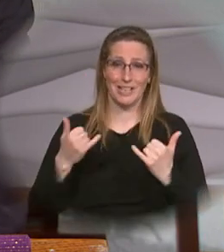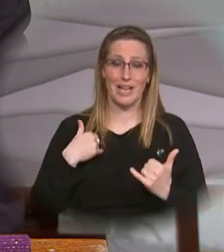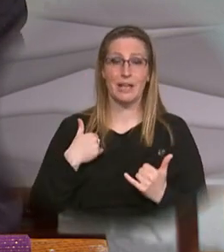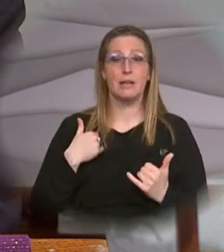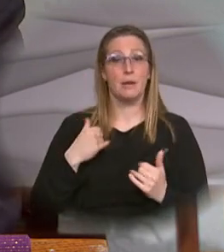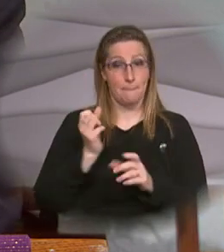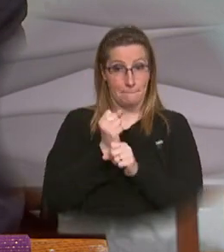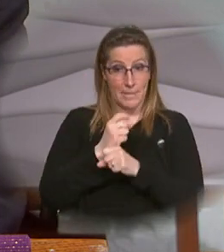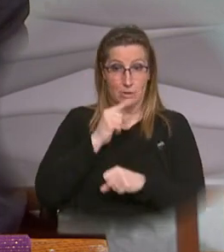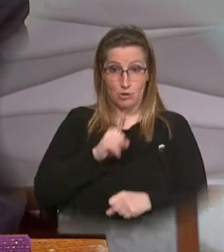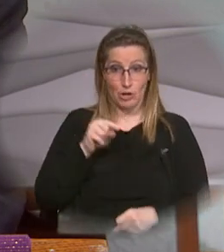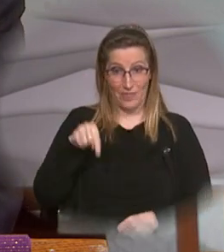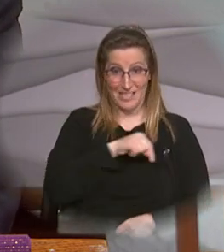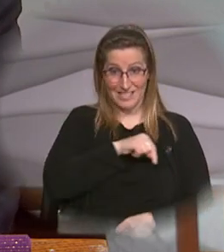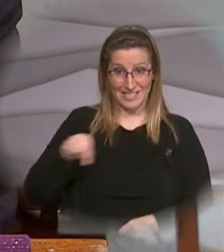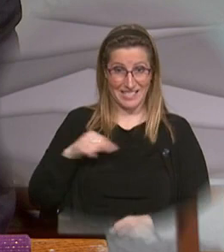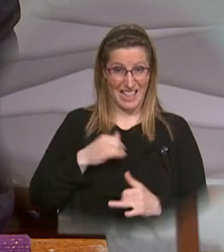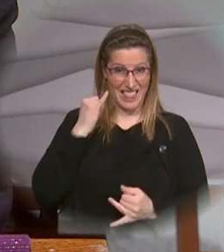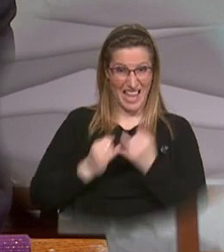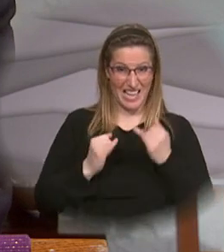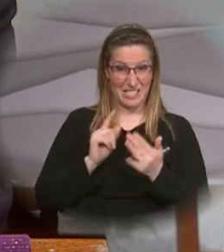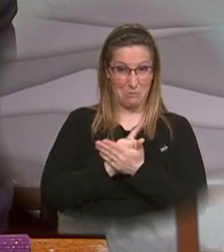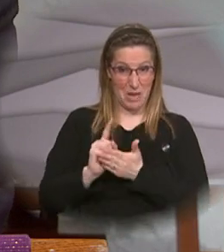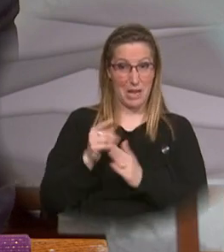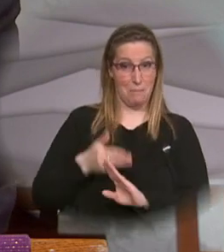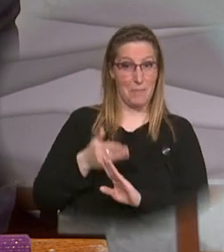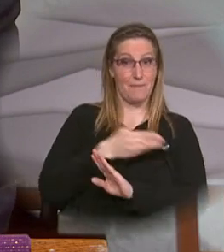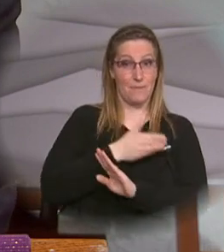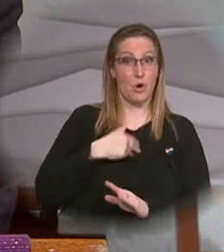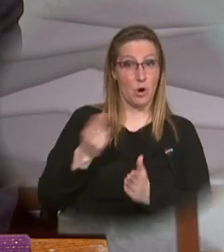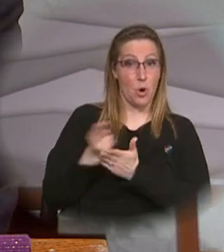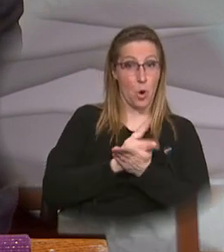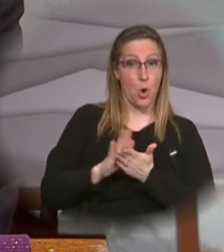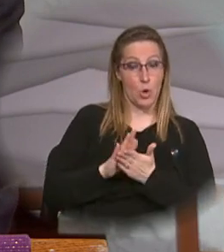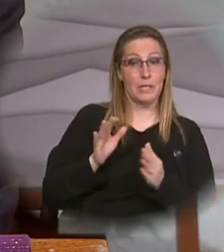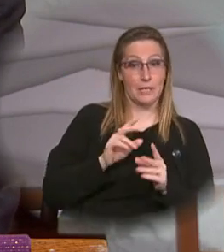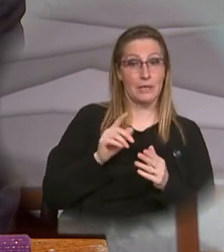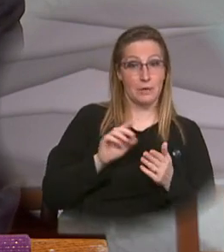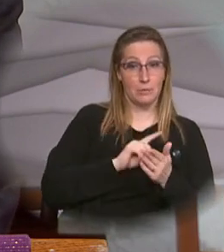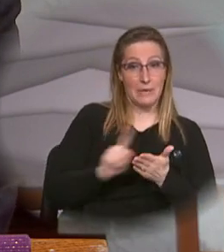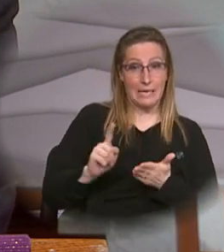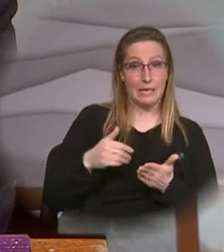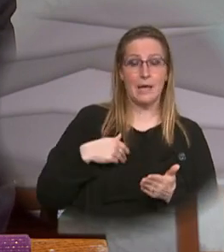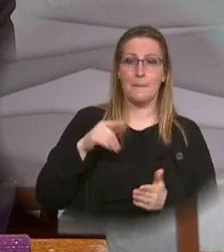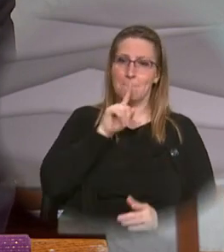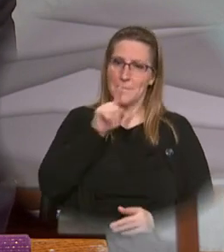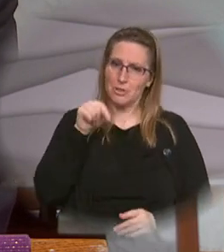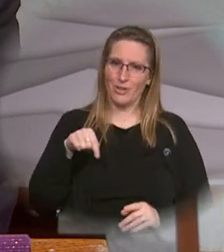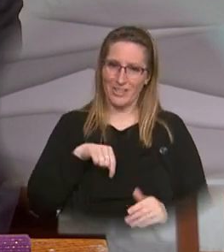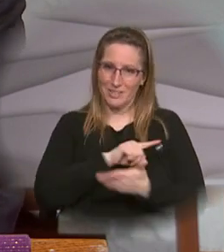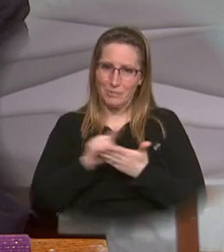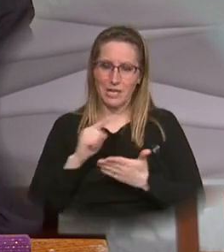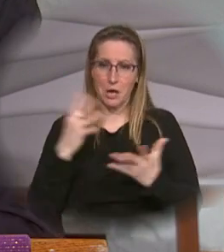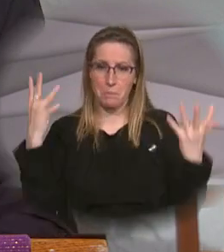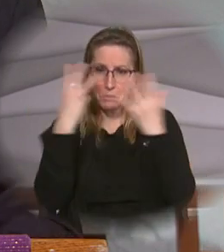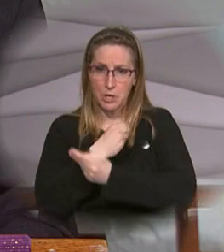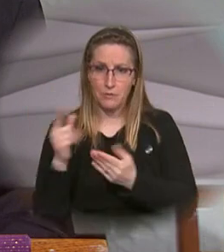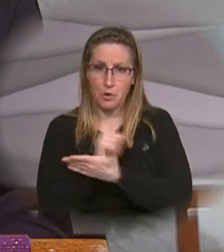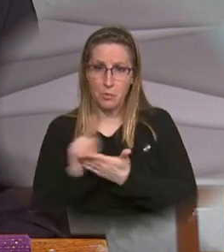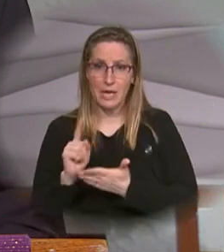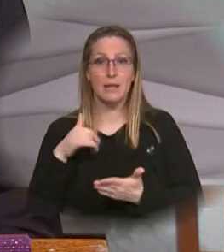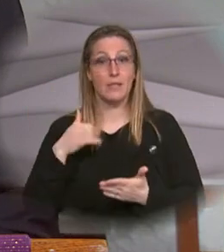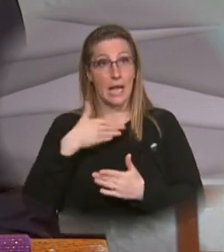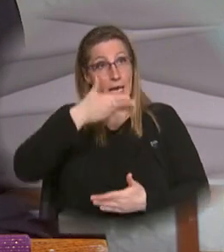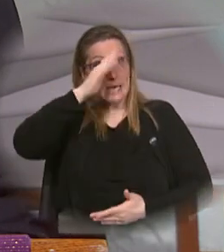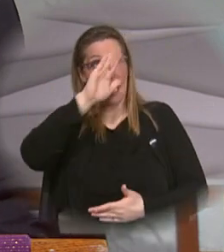final week before the sharing in the Passion and the Easter Resurrection of the Lord a beautiful week in which the